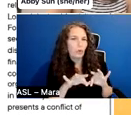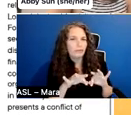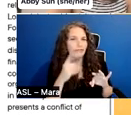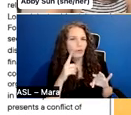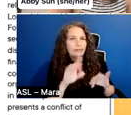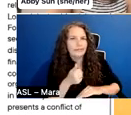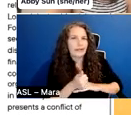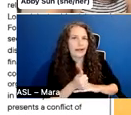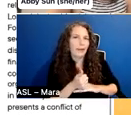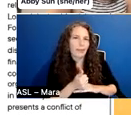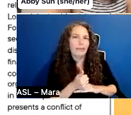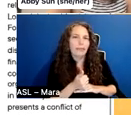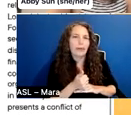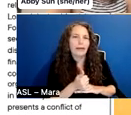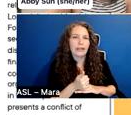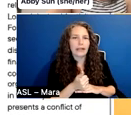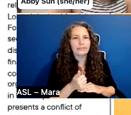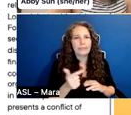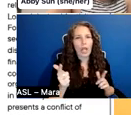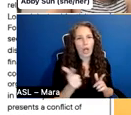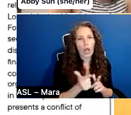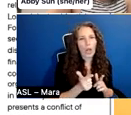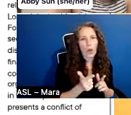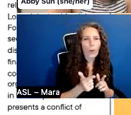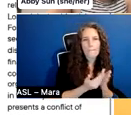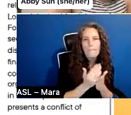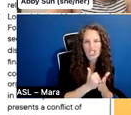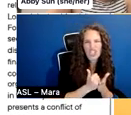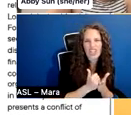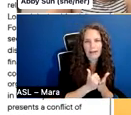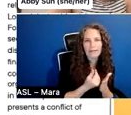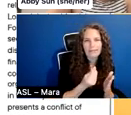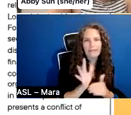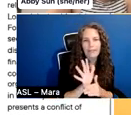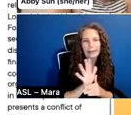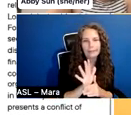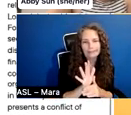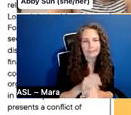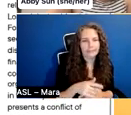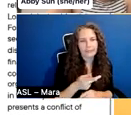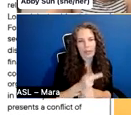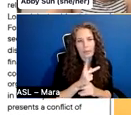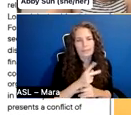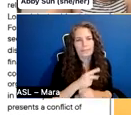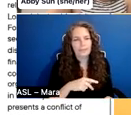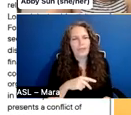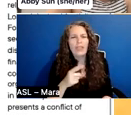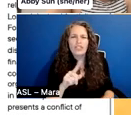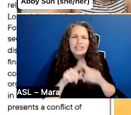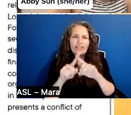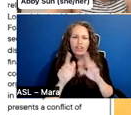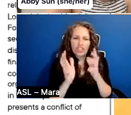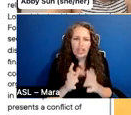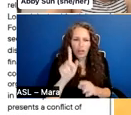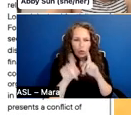Um, okay. So we have some questions in chat. I'm going to move on a little bit because this is really a